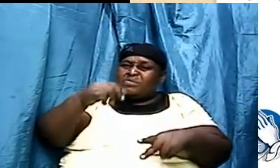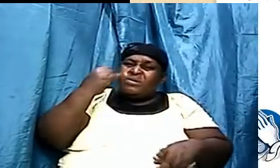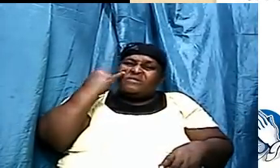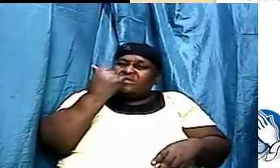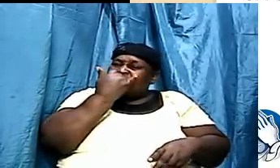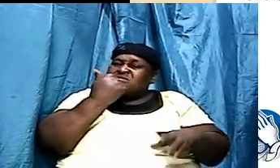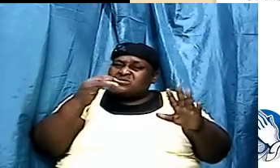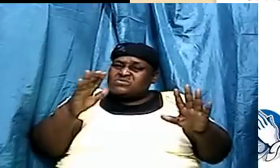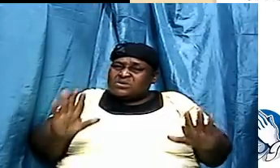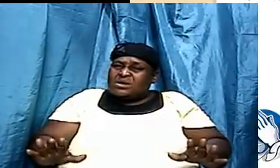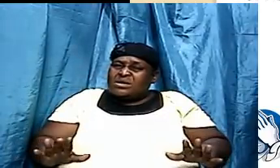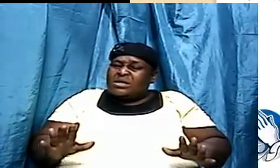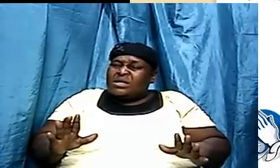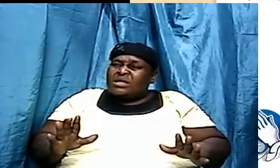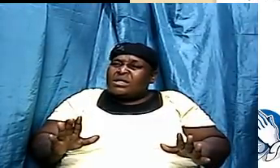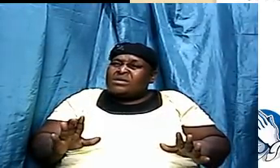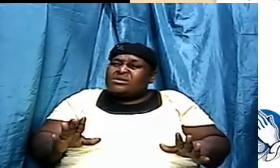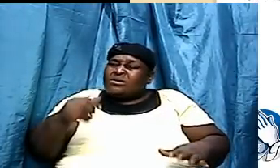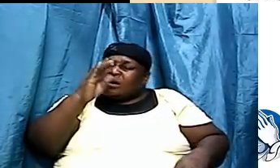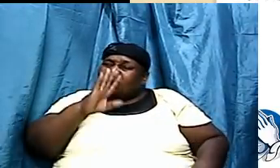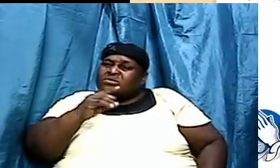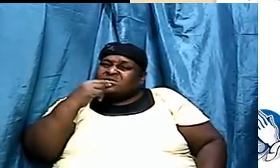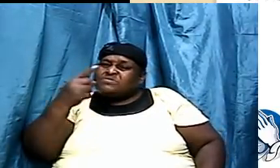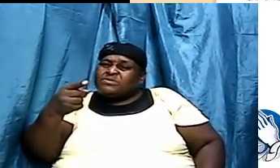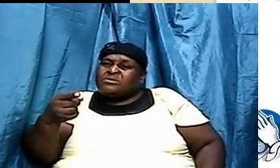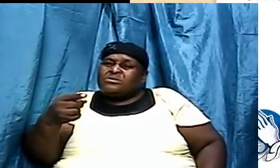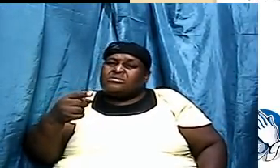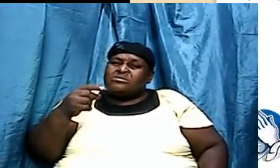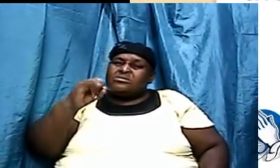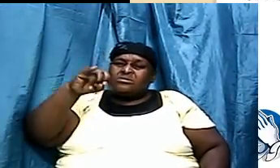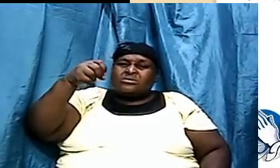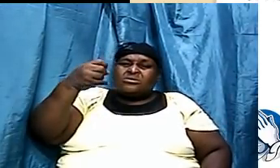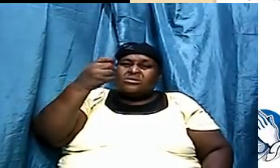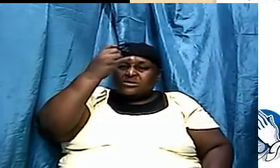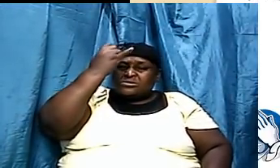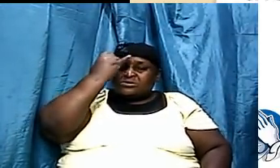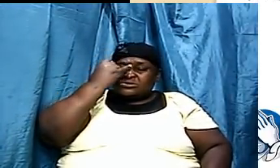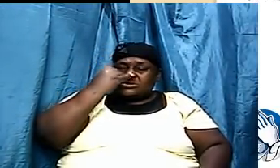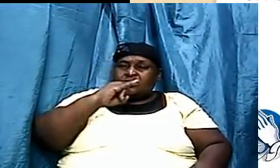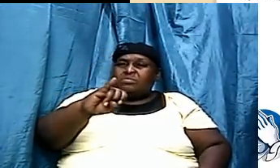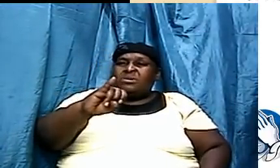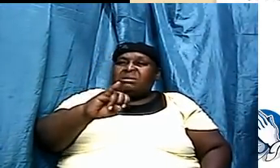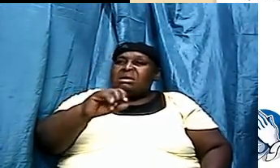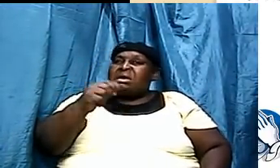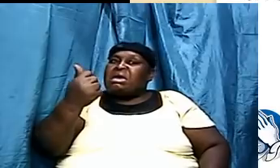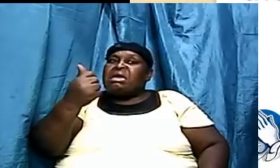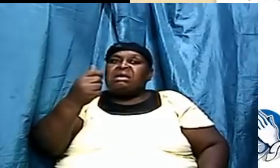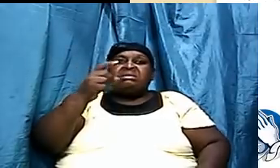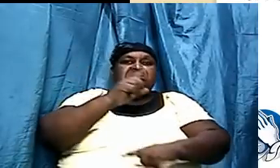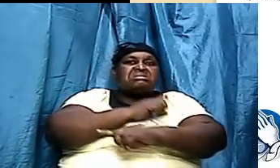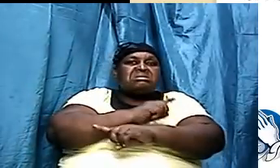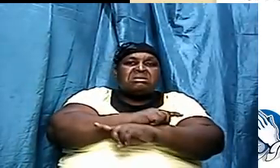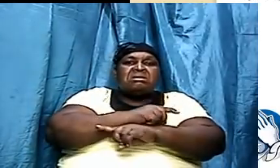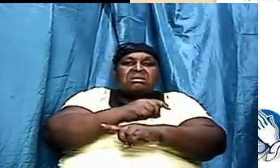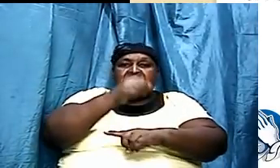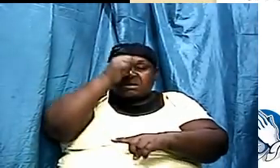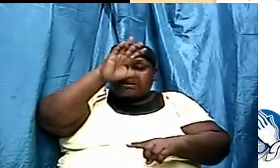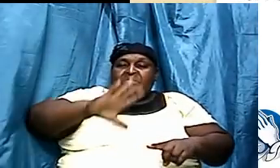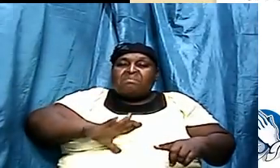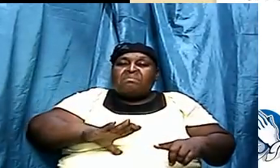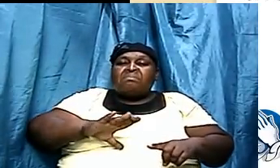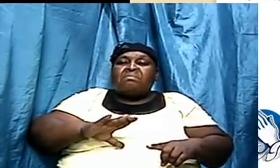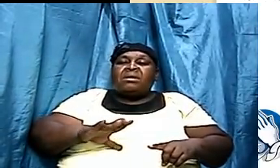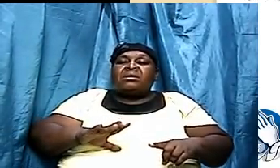God was speaking to Jeremiah and said, any day in the name of the man is able to measure the heavens